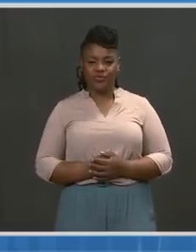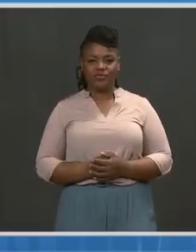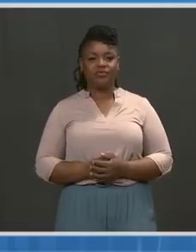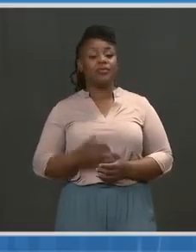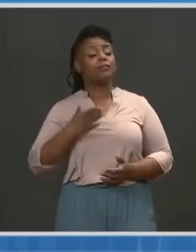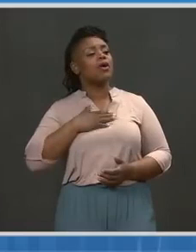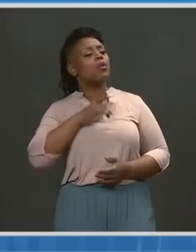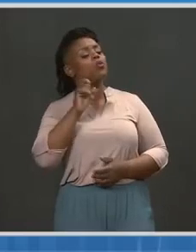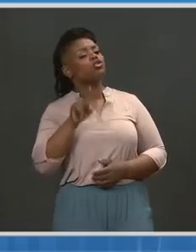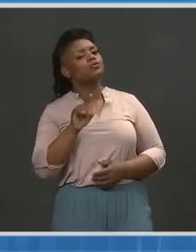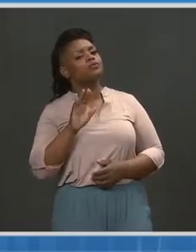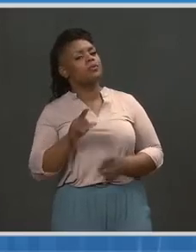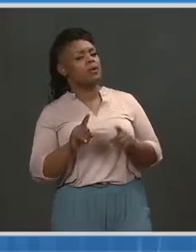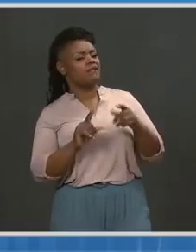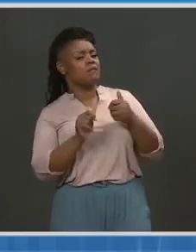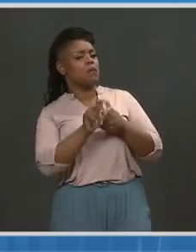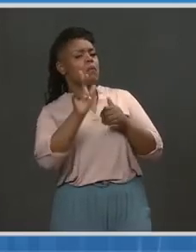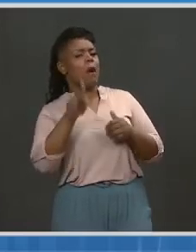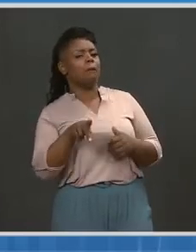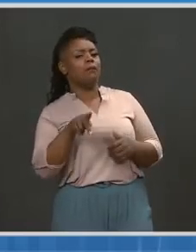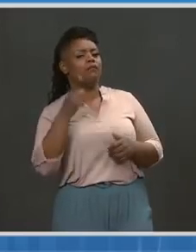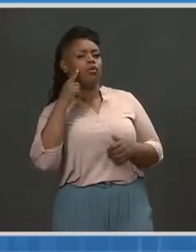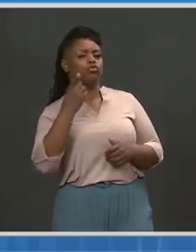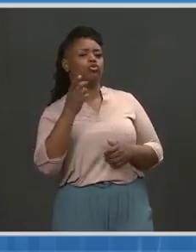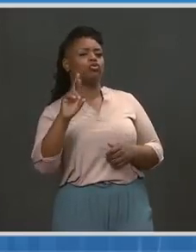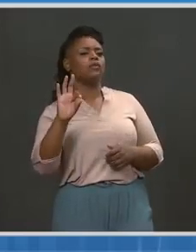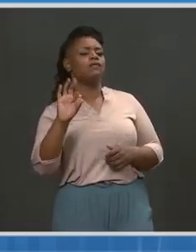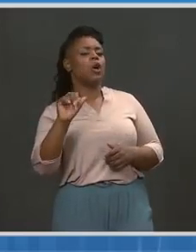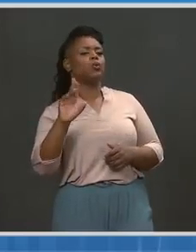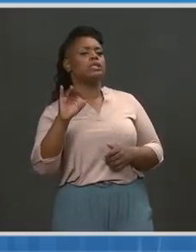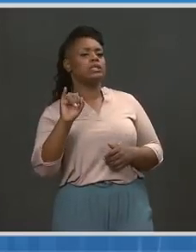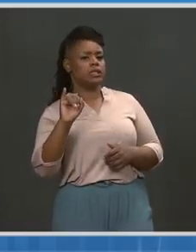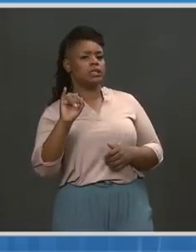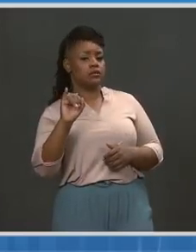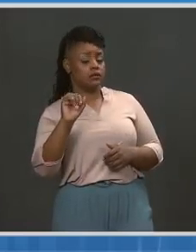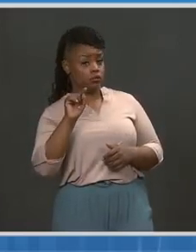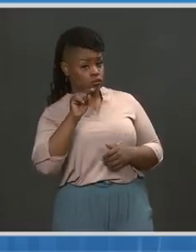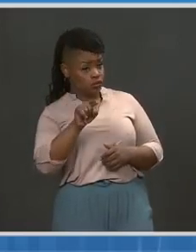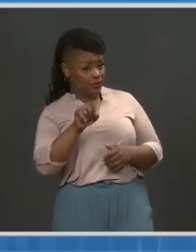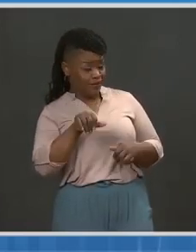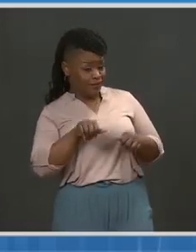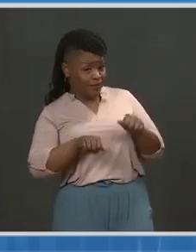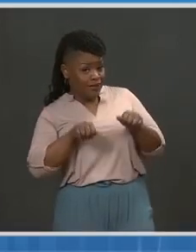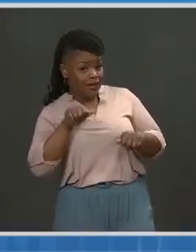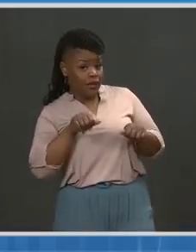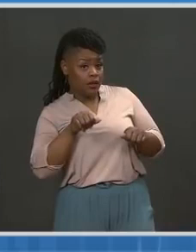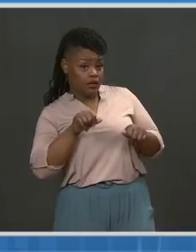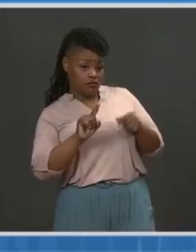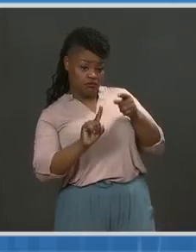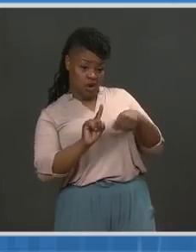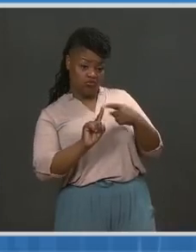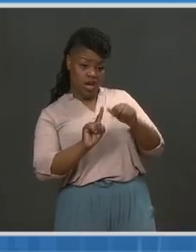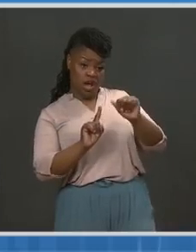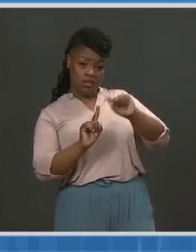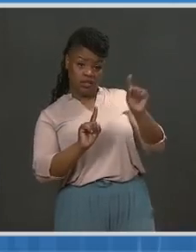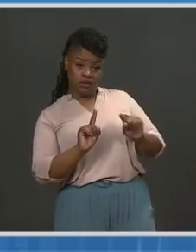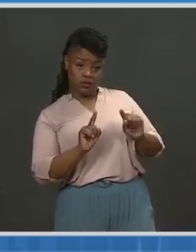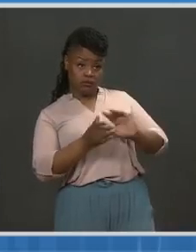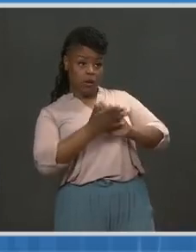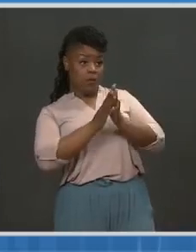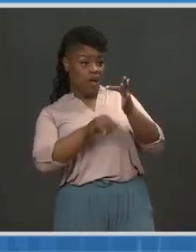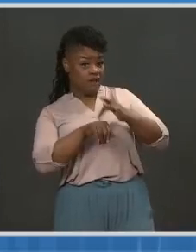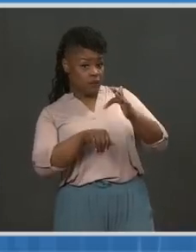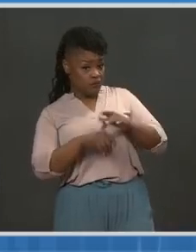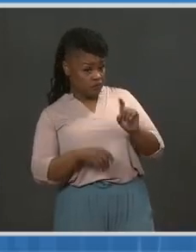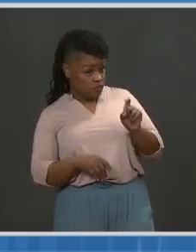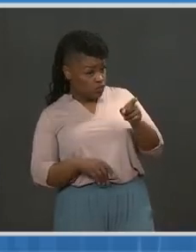My question was first to follow up for Dr. Fauci. If you're concerned about hesitancy with regard to AstraZeneca vaccine once that